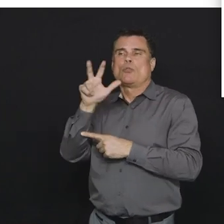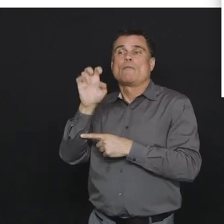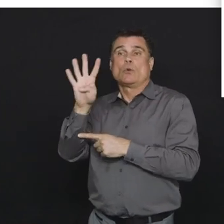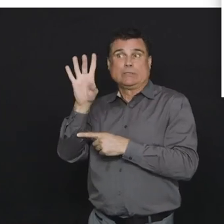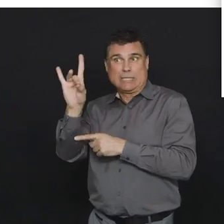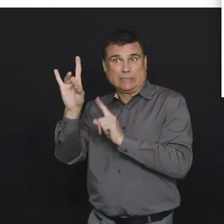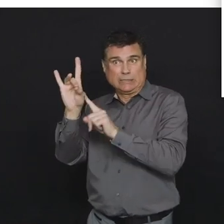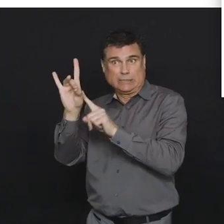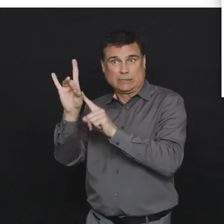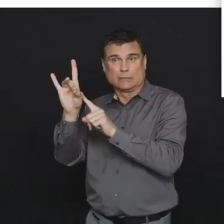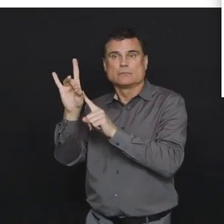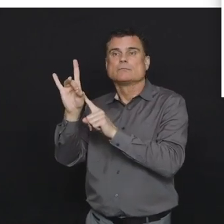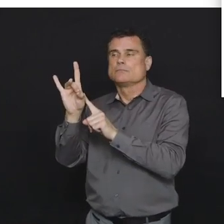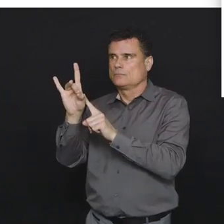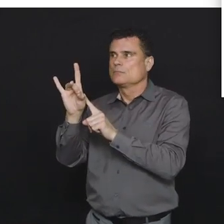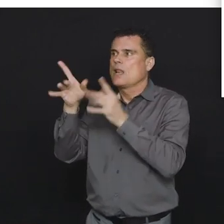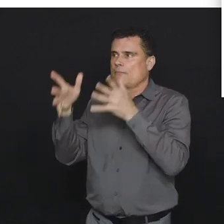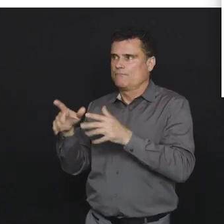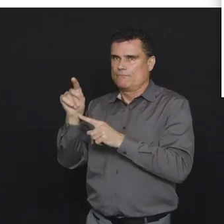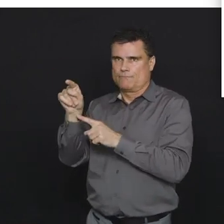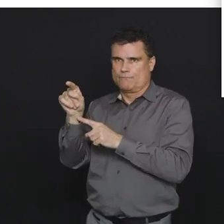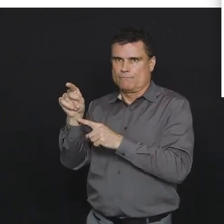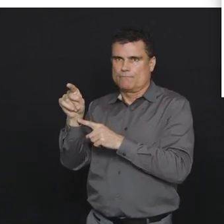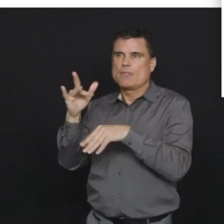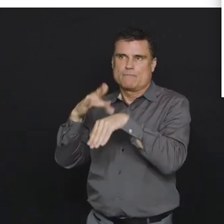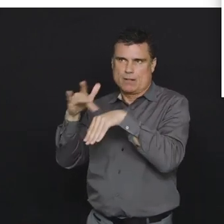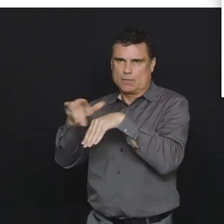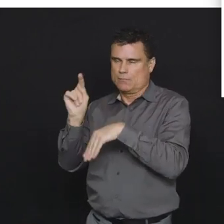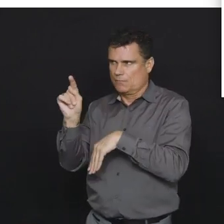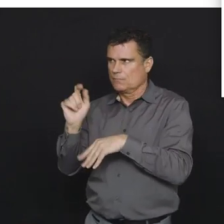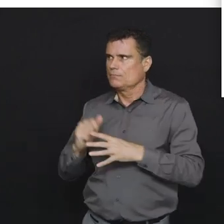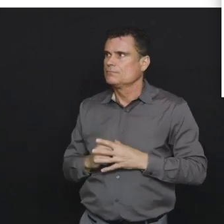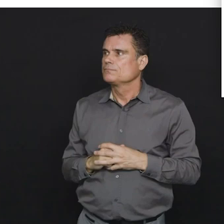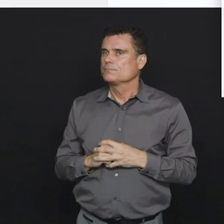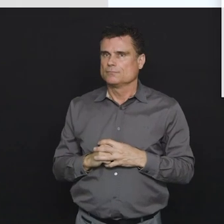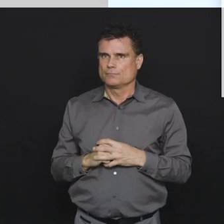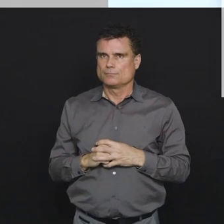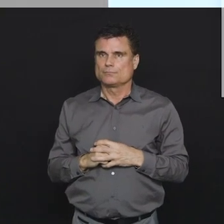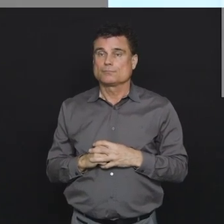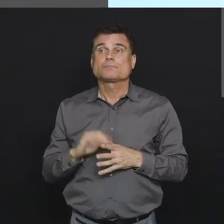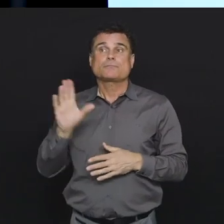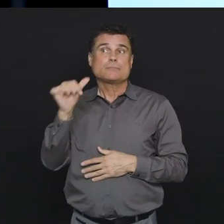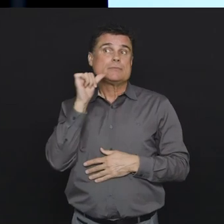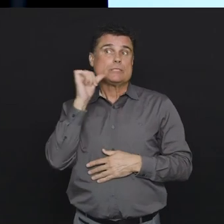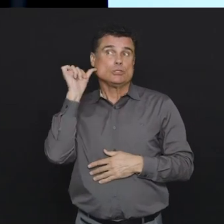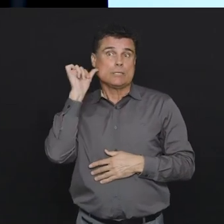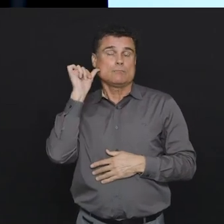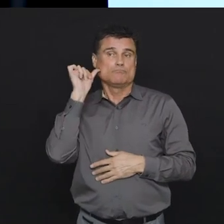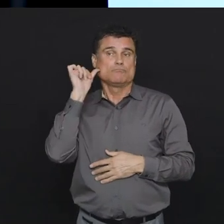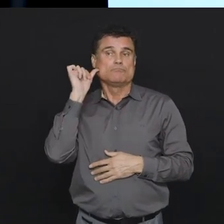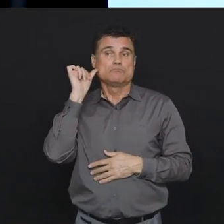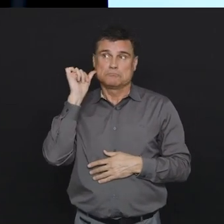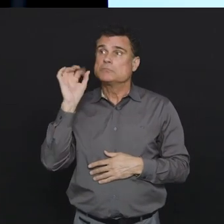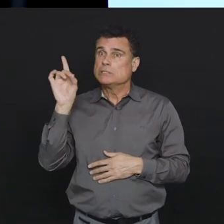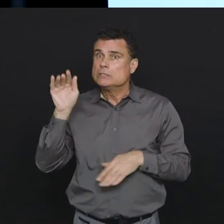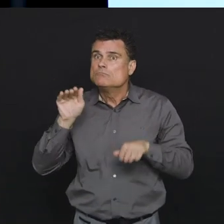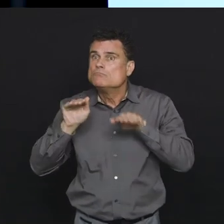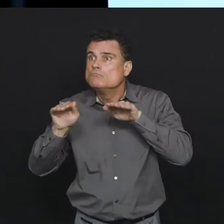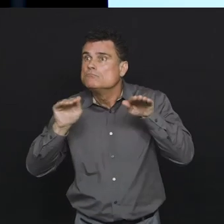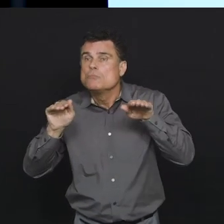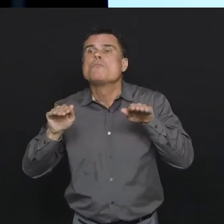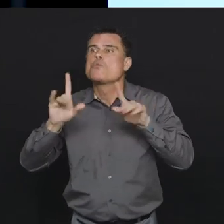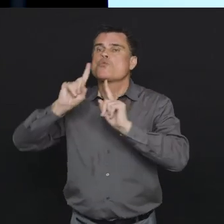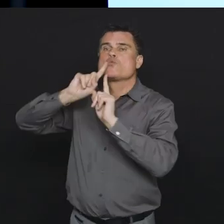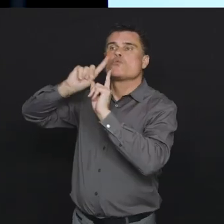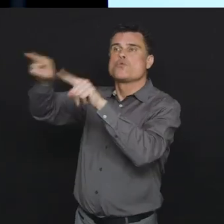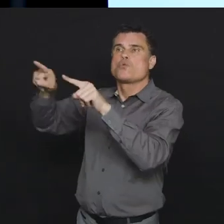hospitals that will be our COVID-19 centers, at least at the beginning. I note that we, as we said